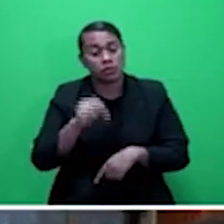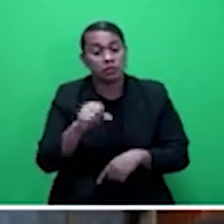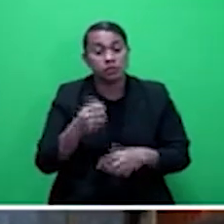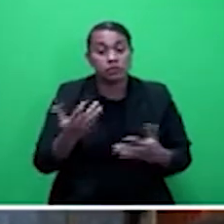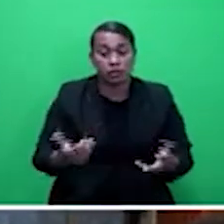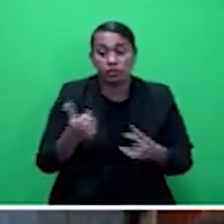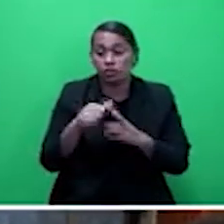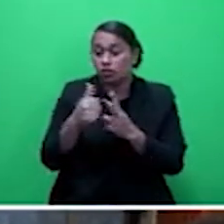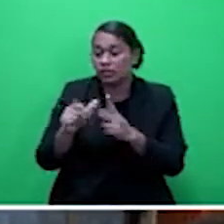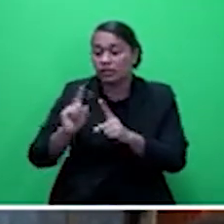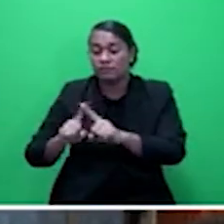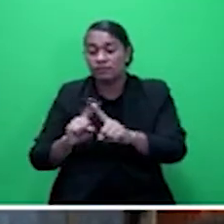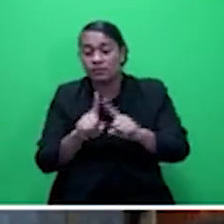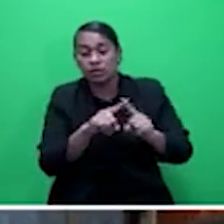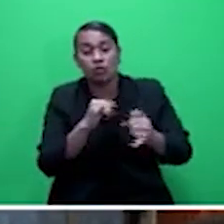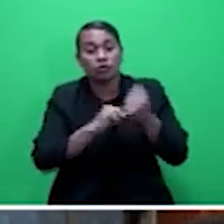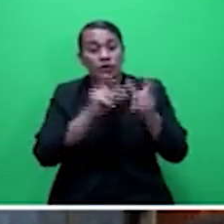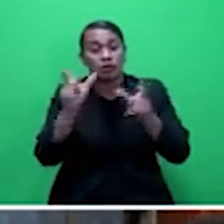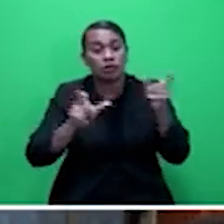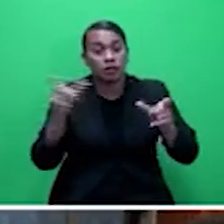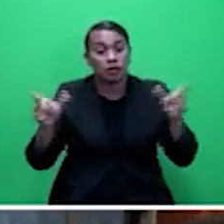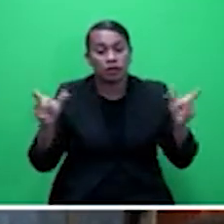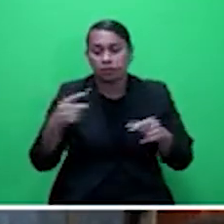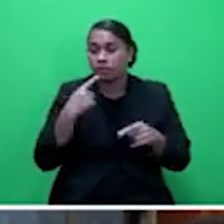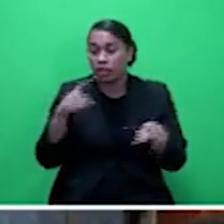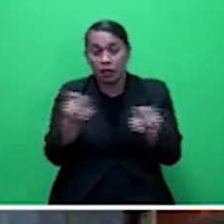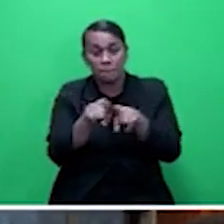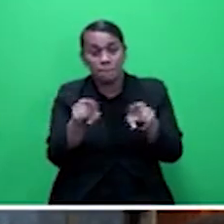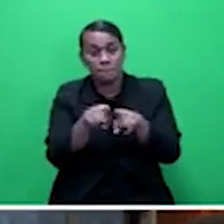stakeholders. In particular, the small businesses.